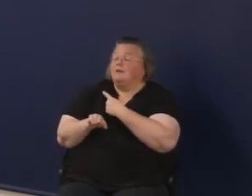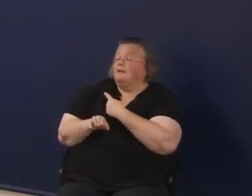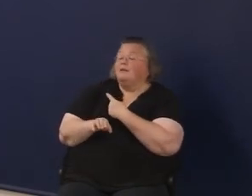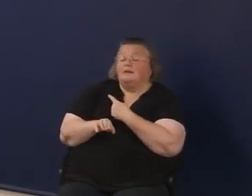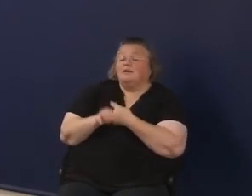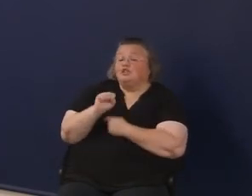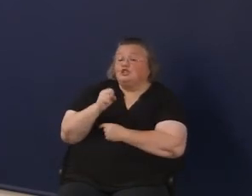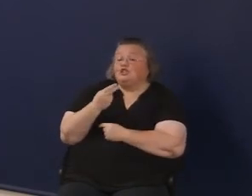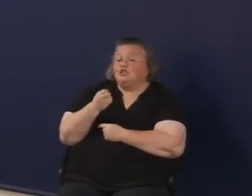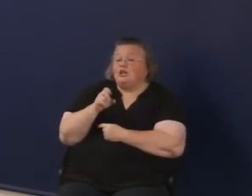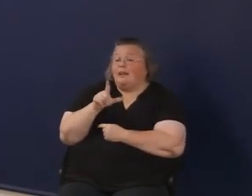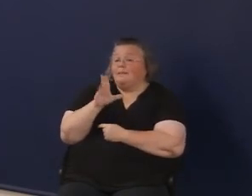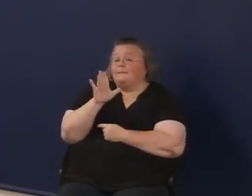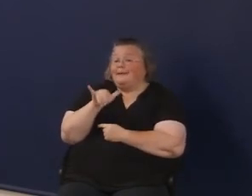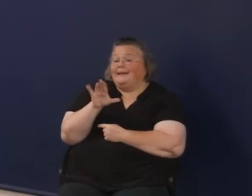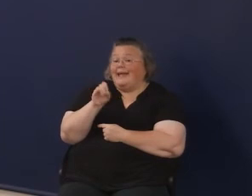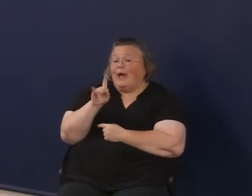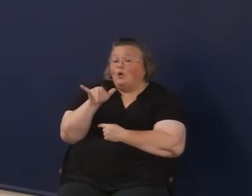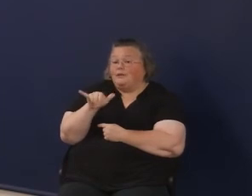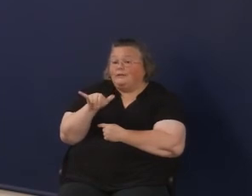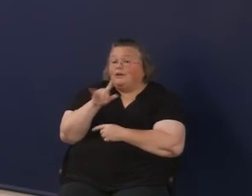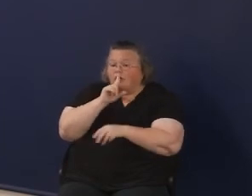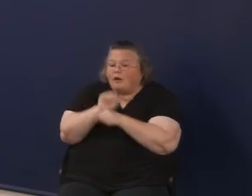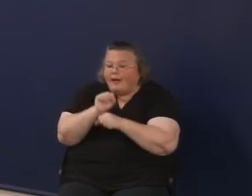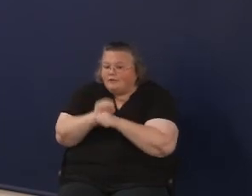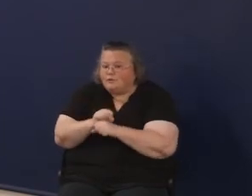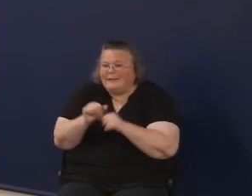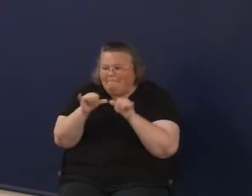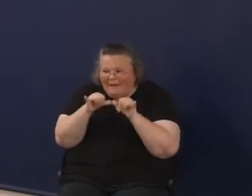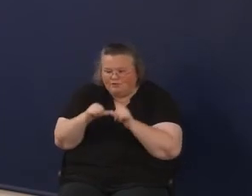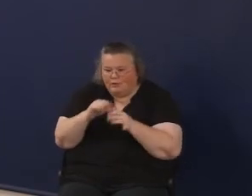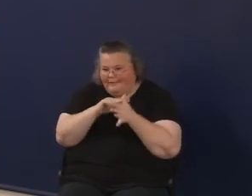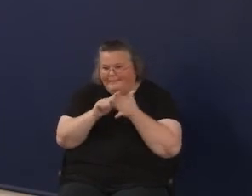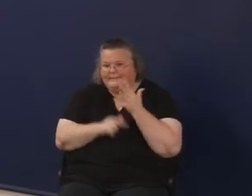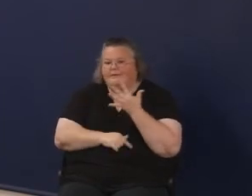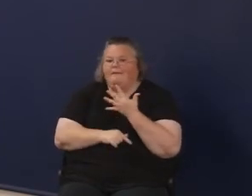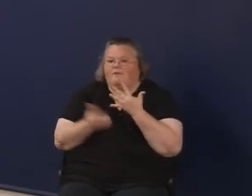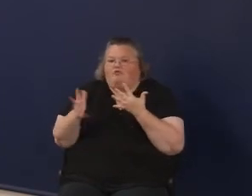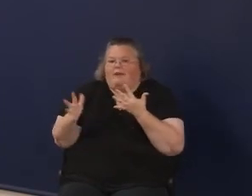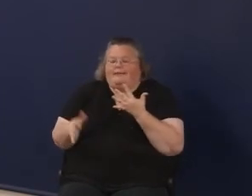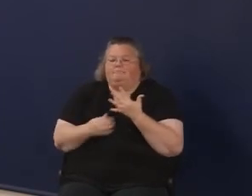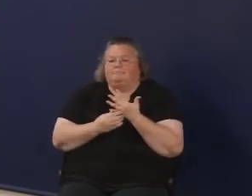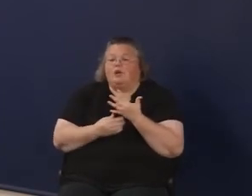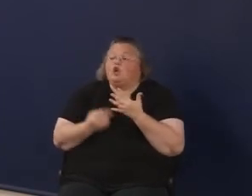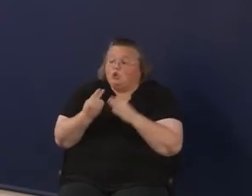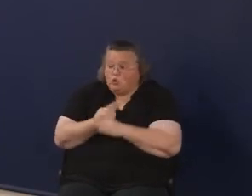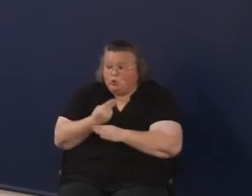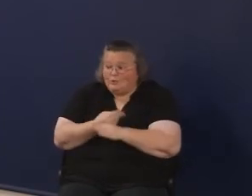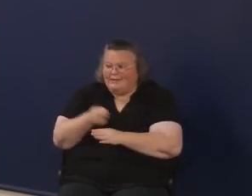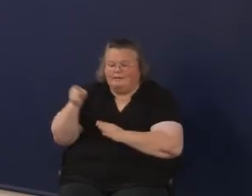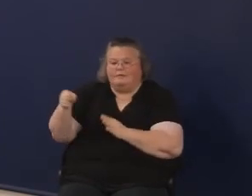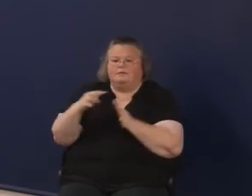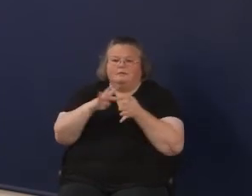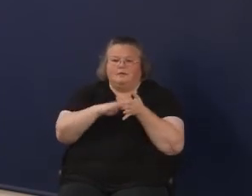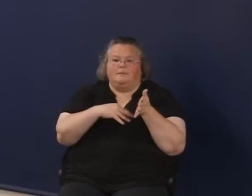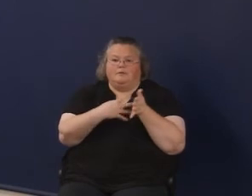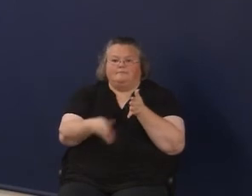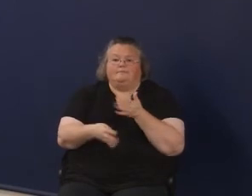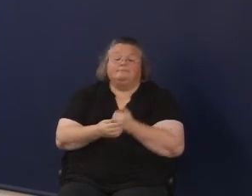point, has really, they're actually measuring these things. Now, using this.